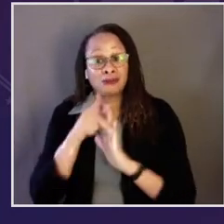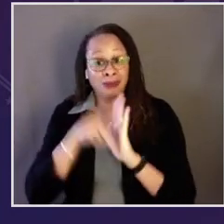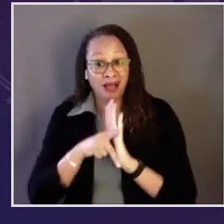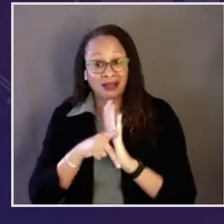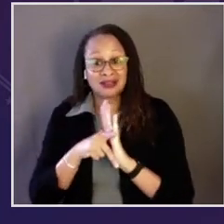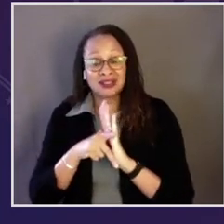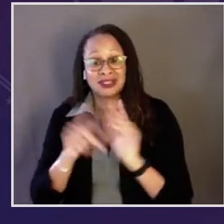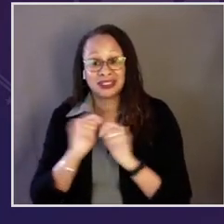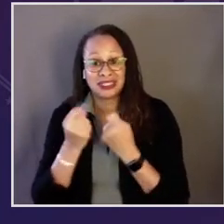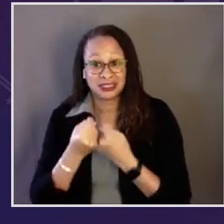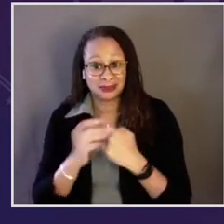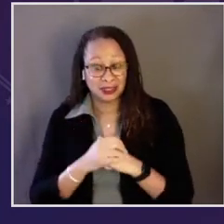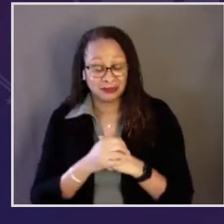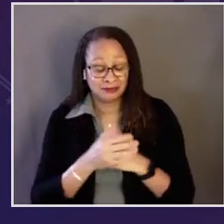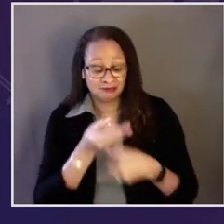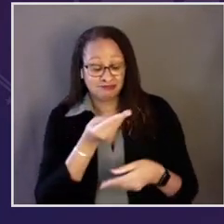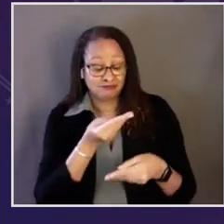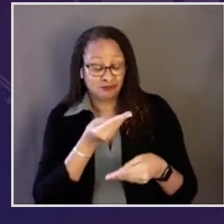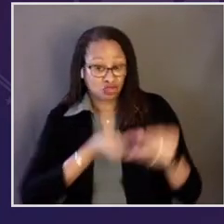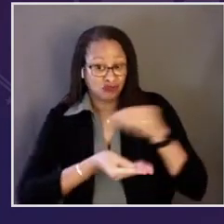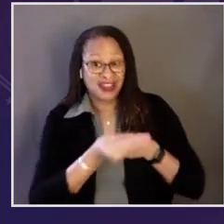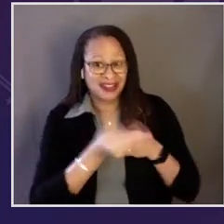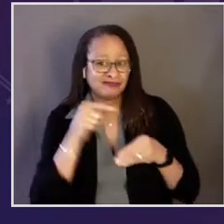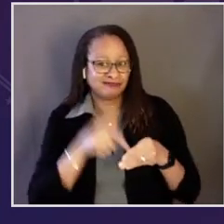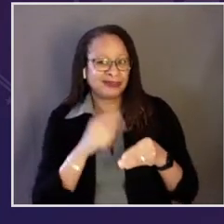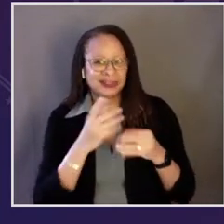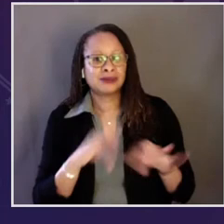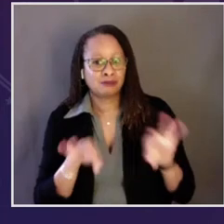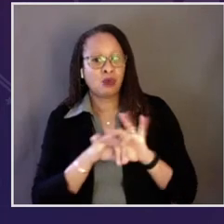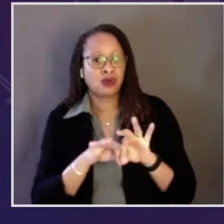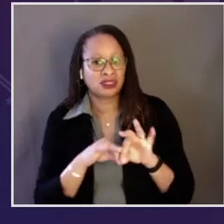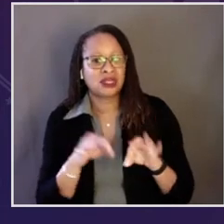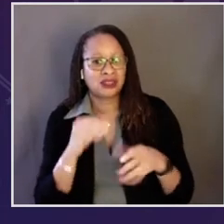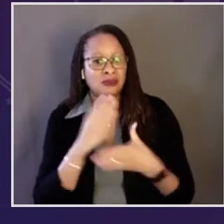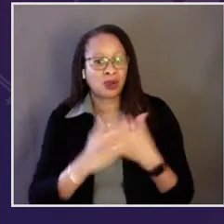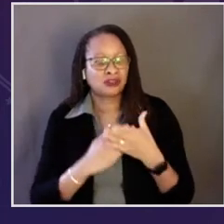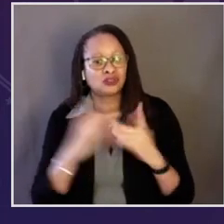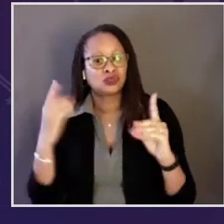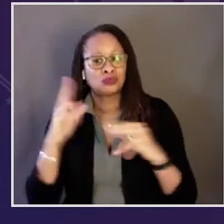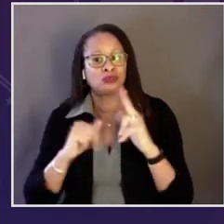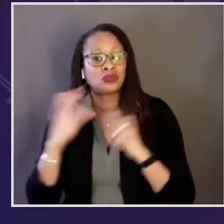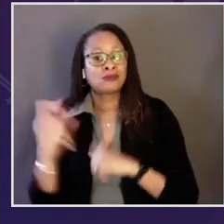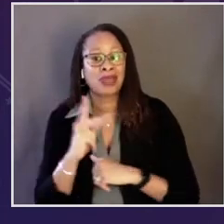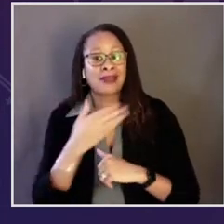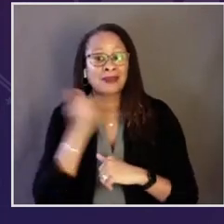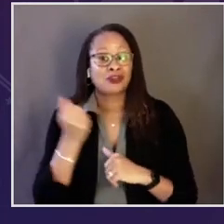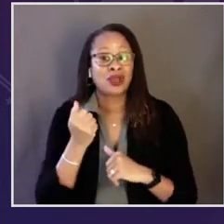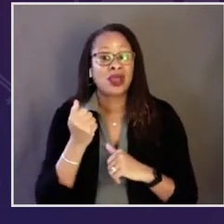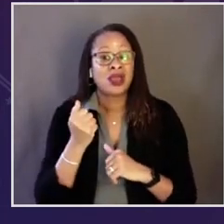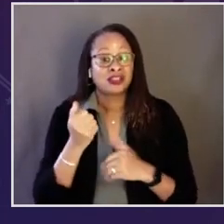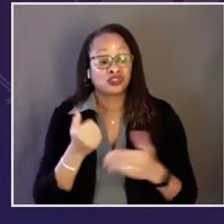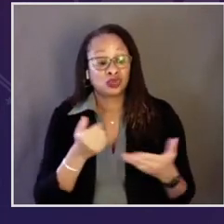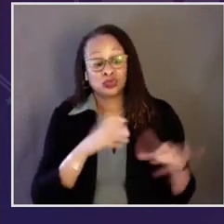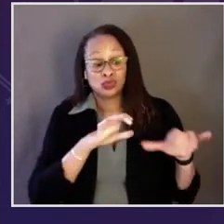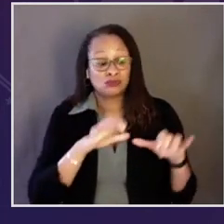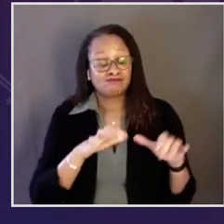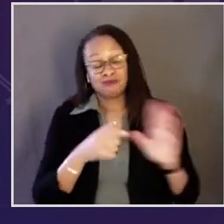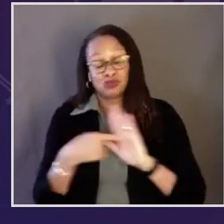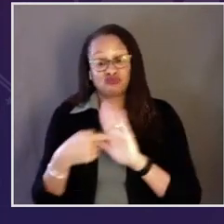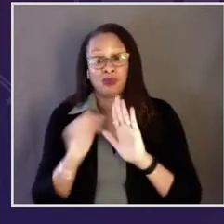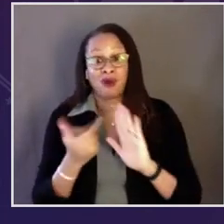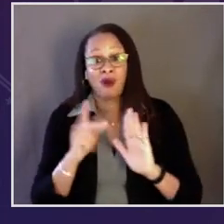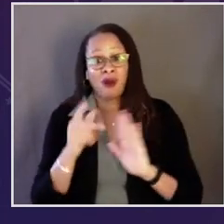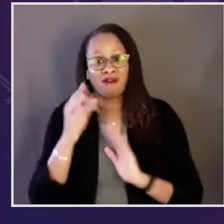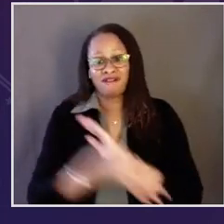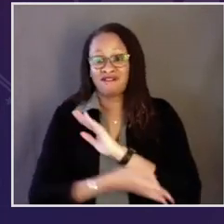national security and foreign policy teams. Trade will be a critical pillar in our ability to build back better and carry